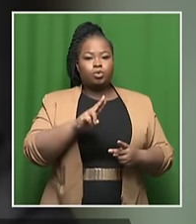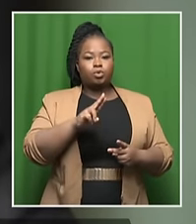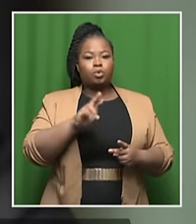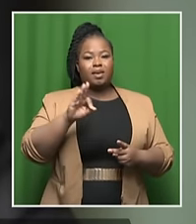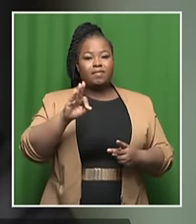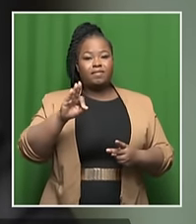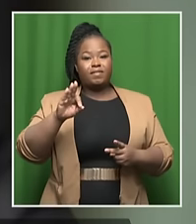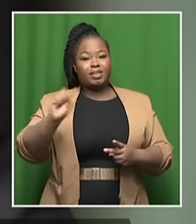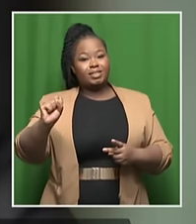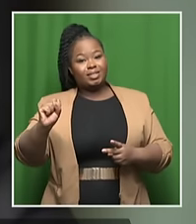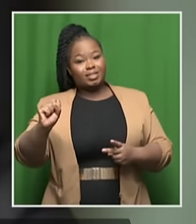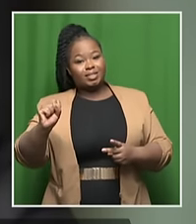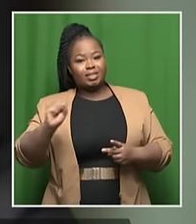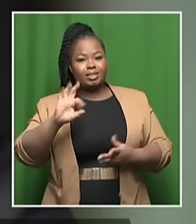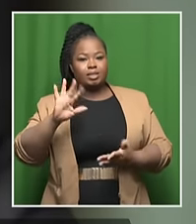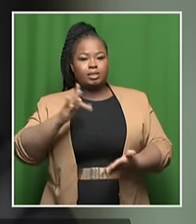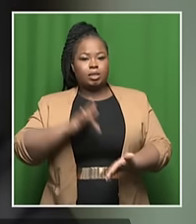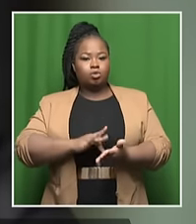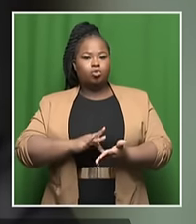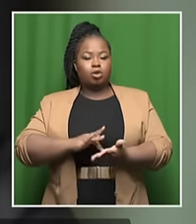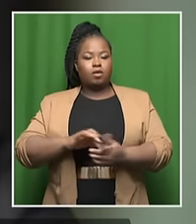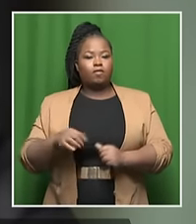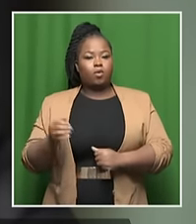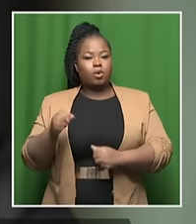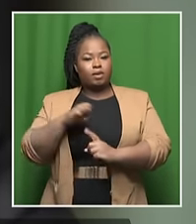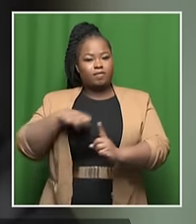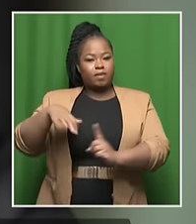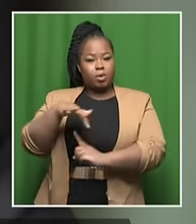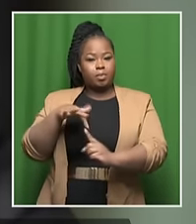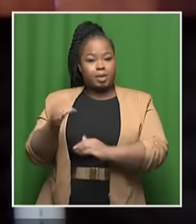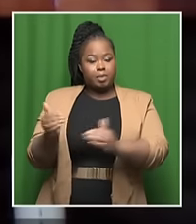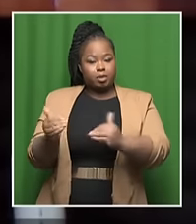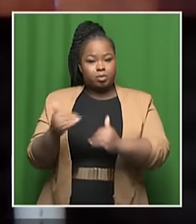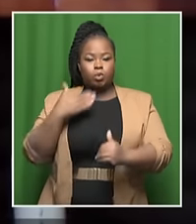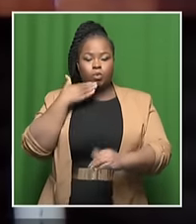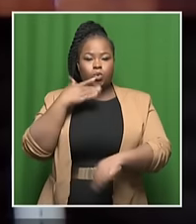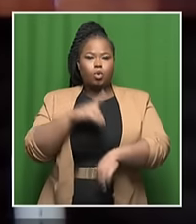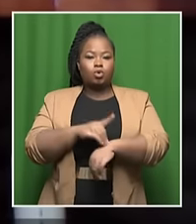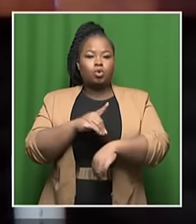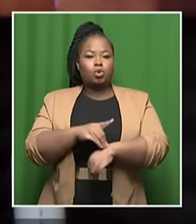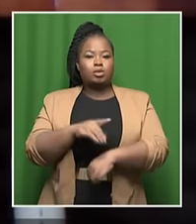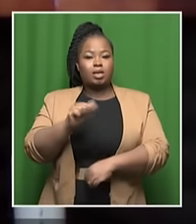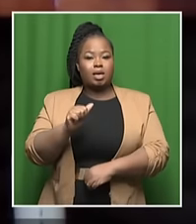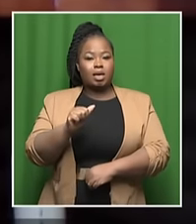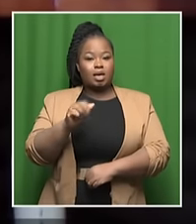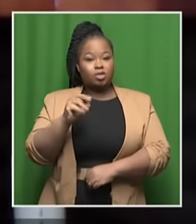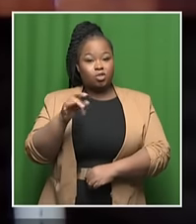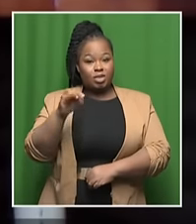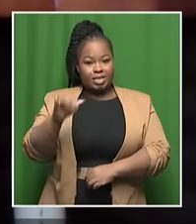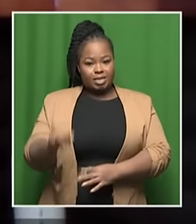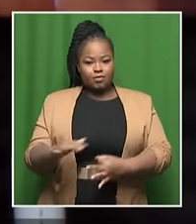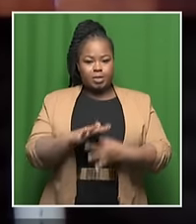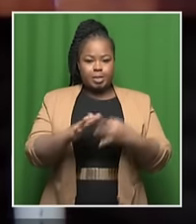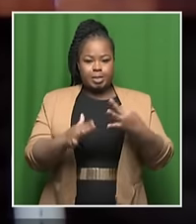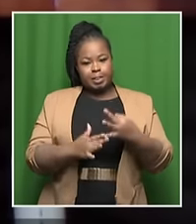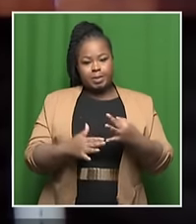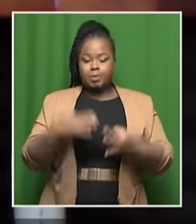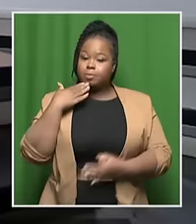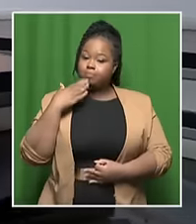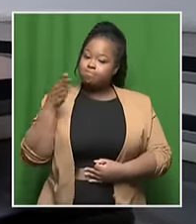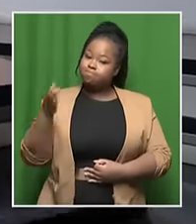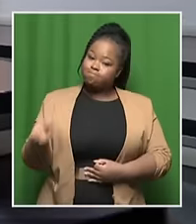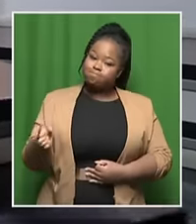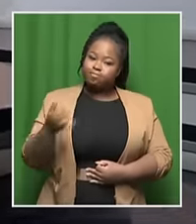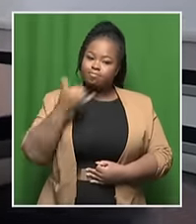Free State Center for Environmental Management, Dr. Anthony Turton. So those are the guests that we have with us. We're so